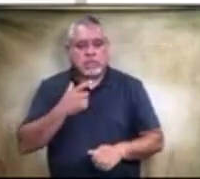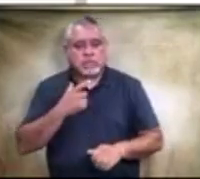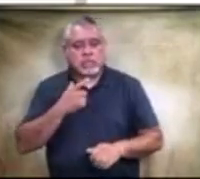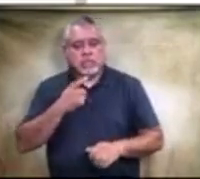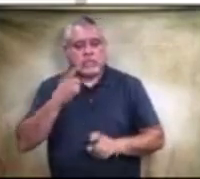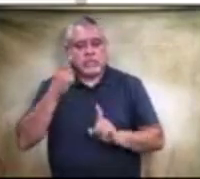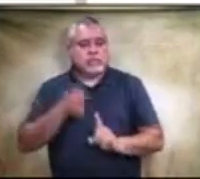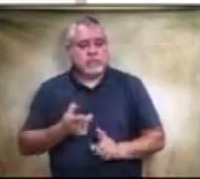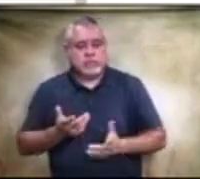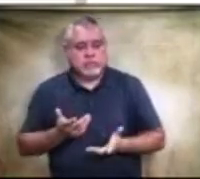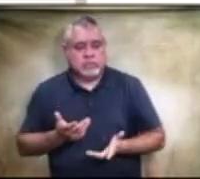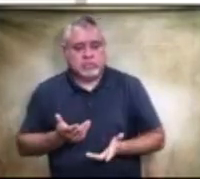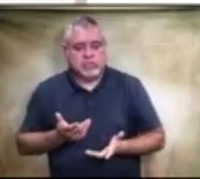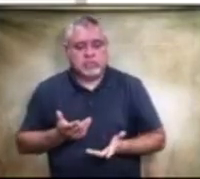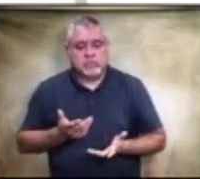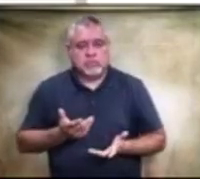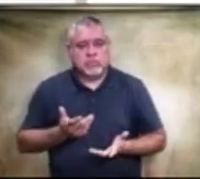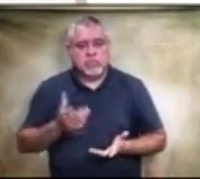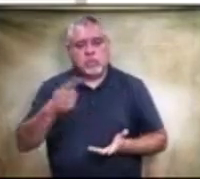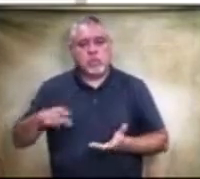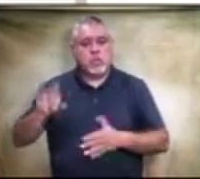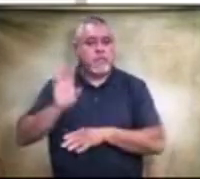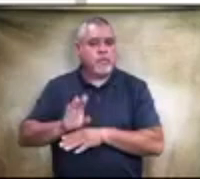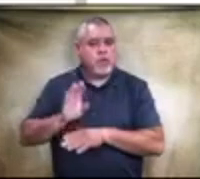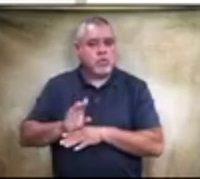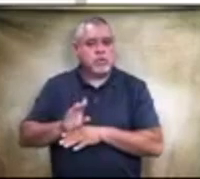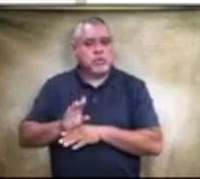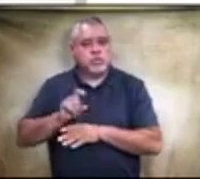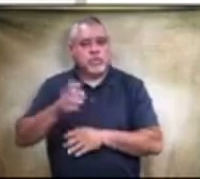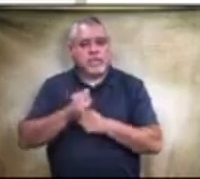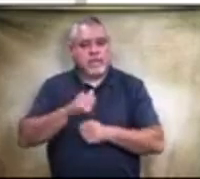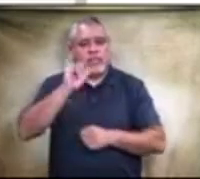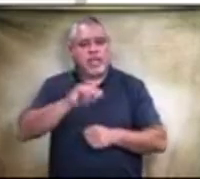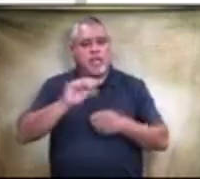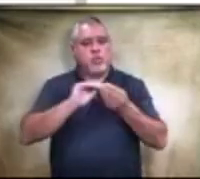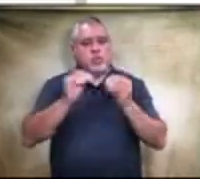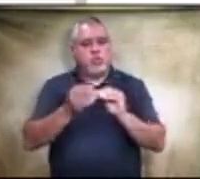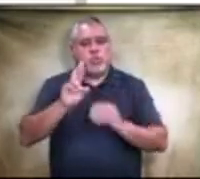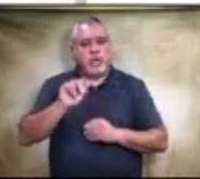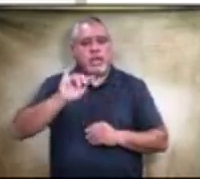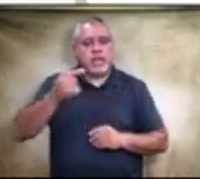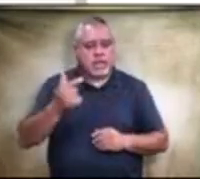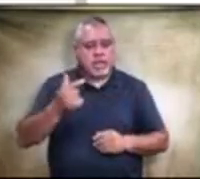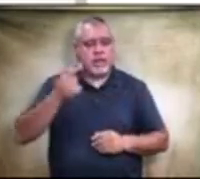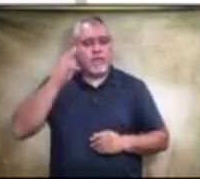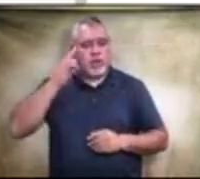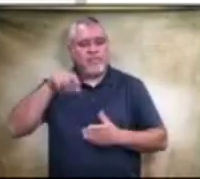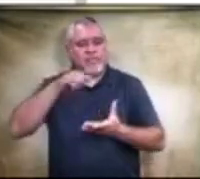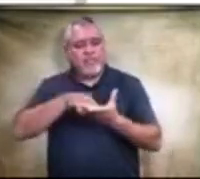that these firms should be getting this rating for this particular